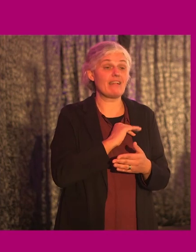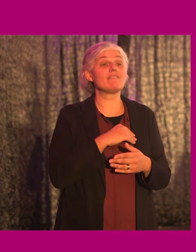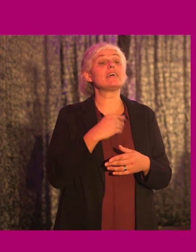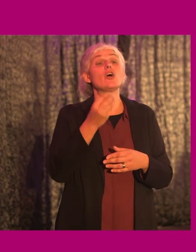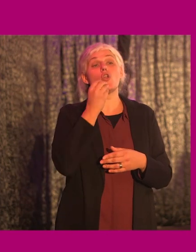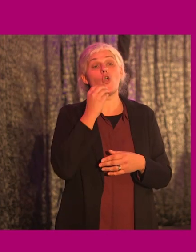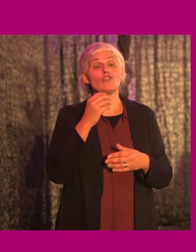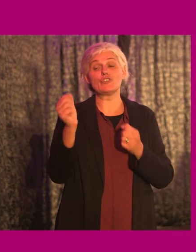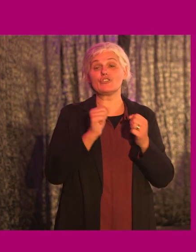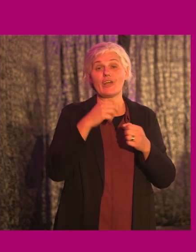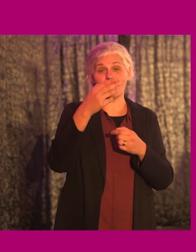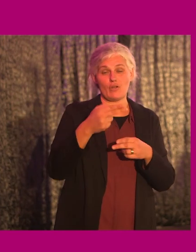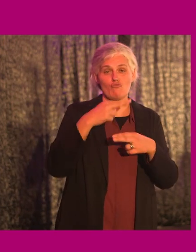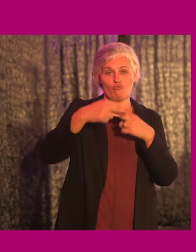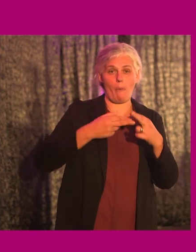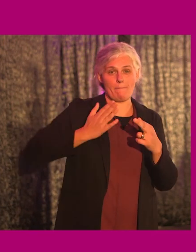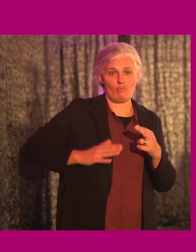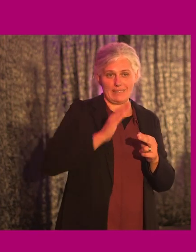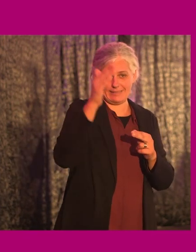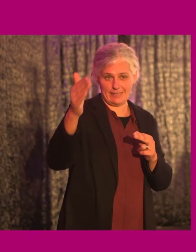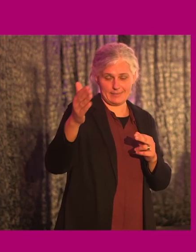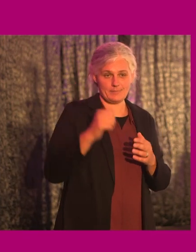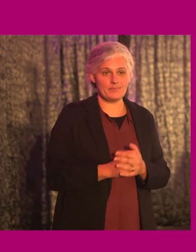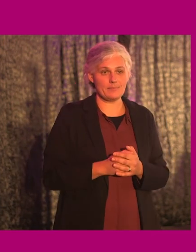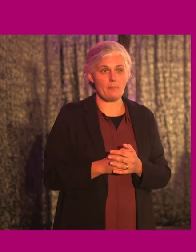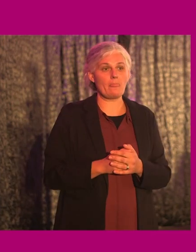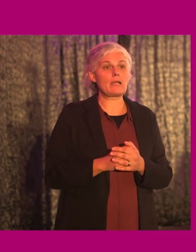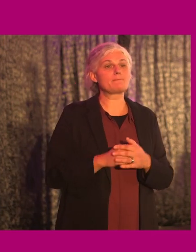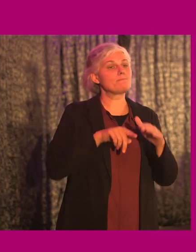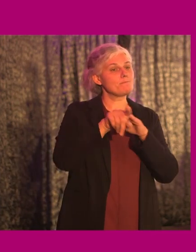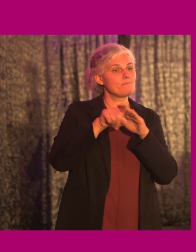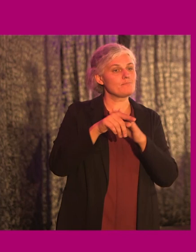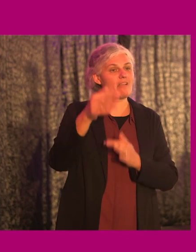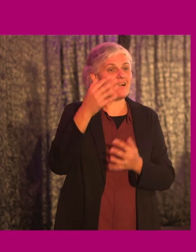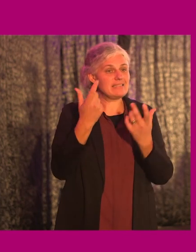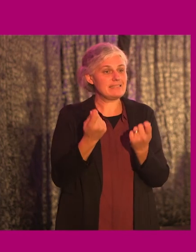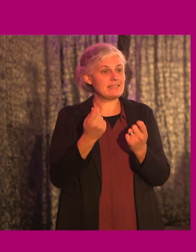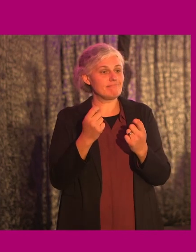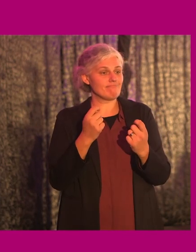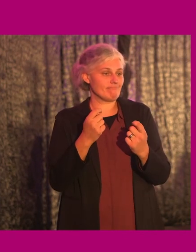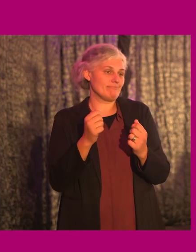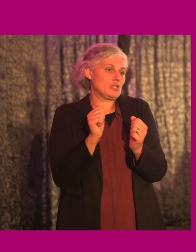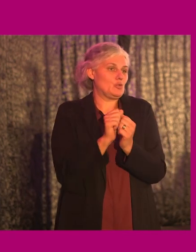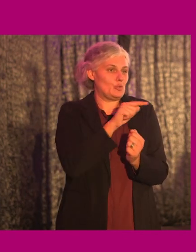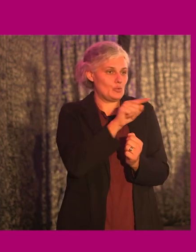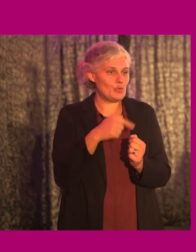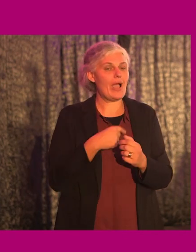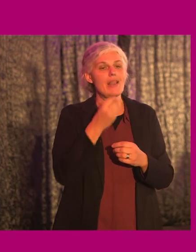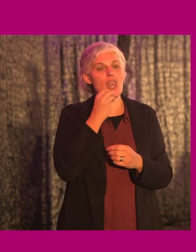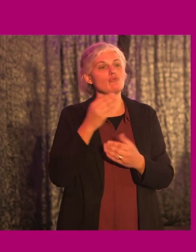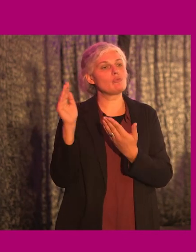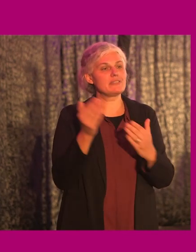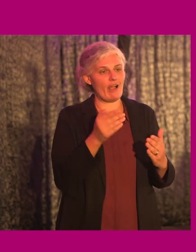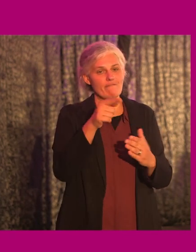served then in the room on your right-hand side. So head in there, find a seat that suits you, uh, and lunch will be served at the